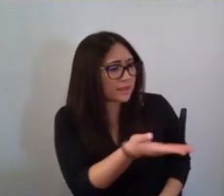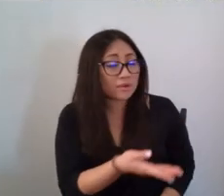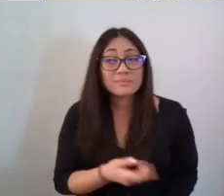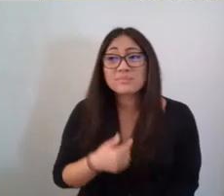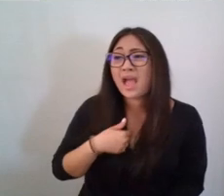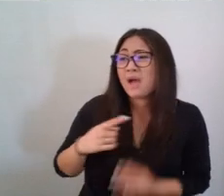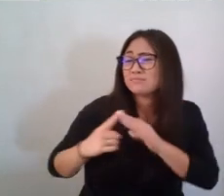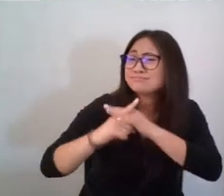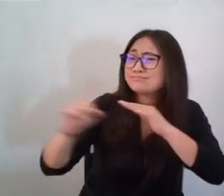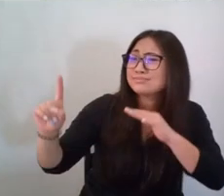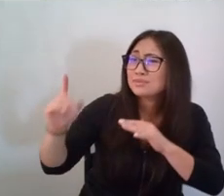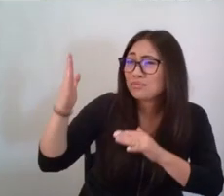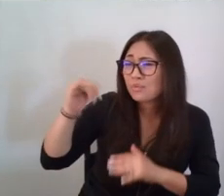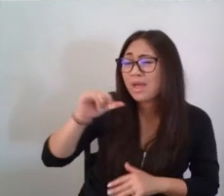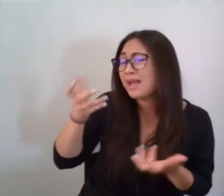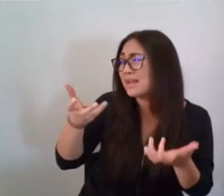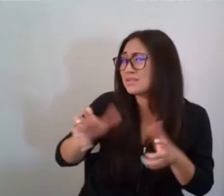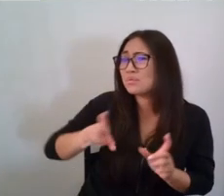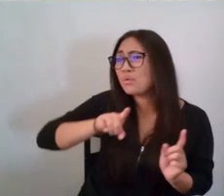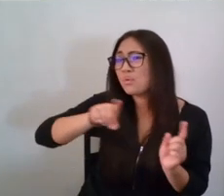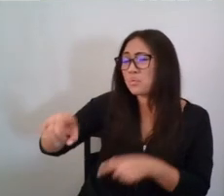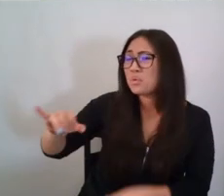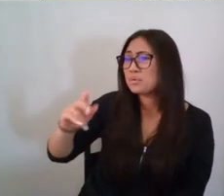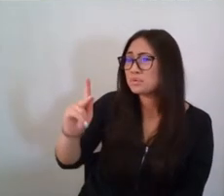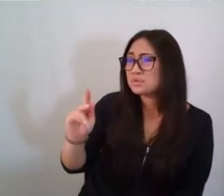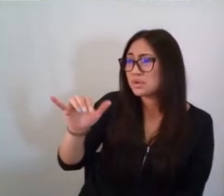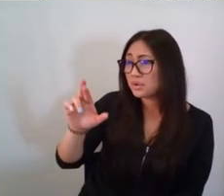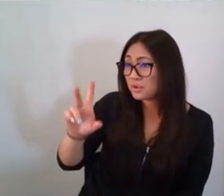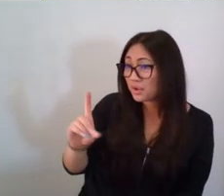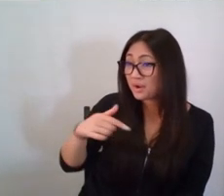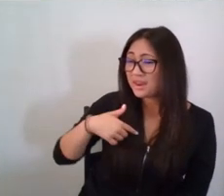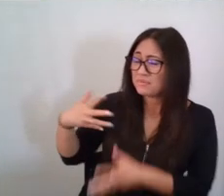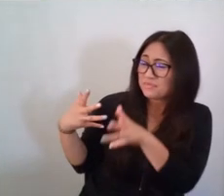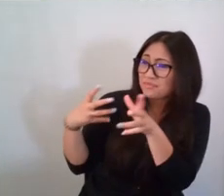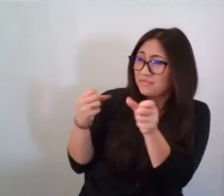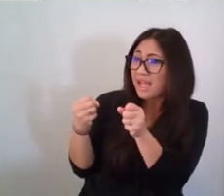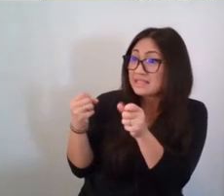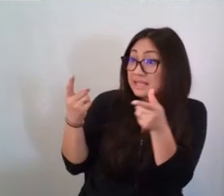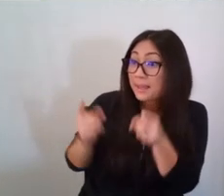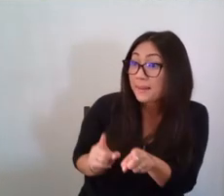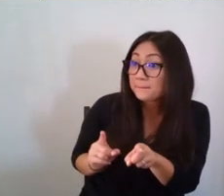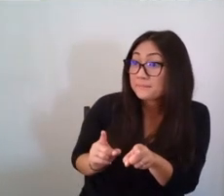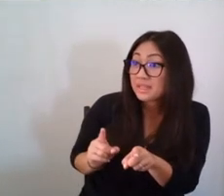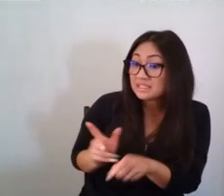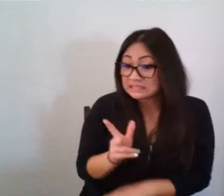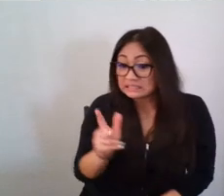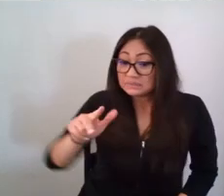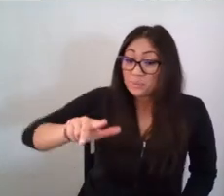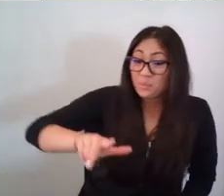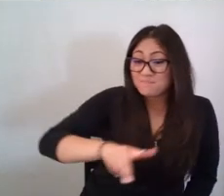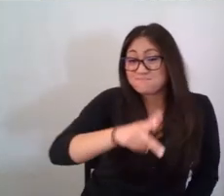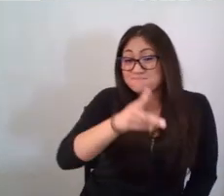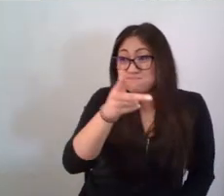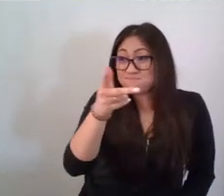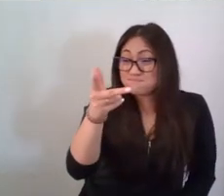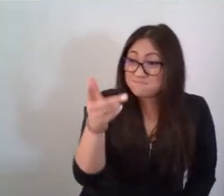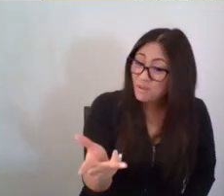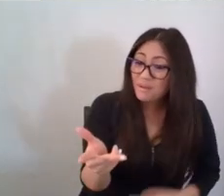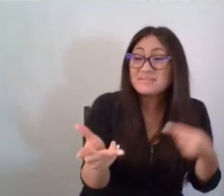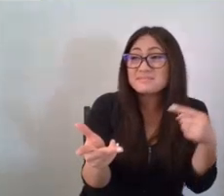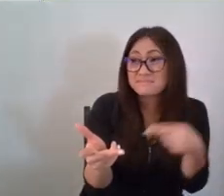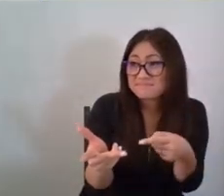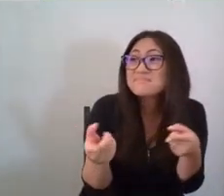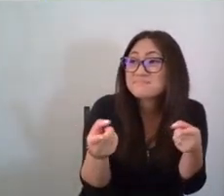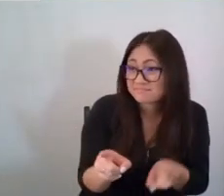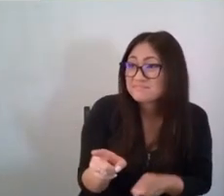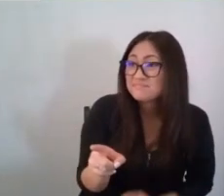wouldn't have to go to the junkyard, and I got going so fast that I couldn't get around the curve, and I tumbled right down into